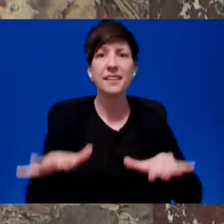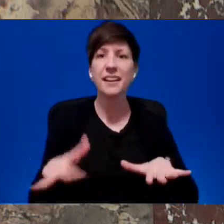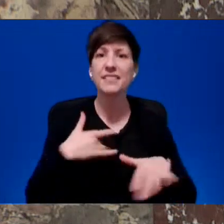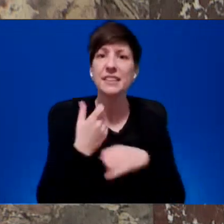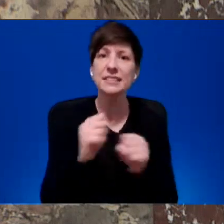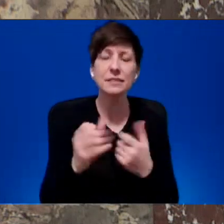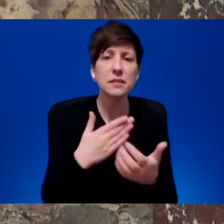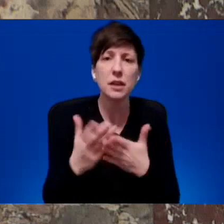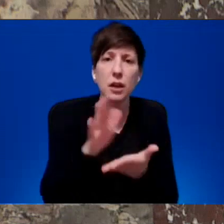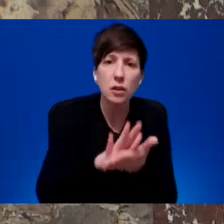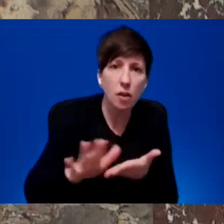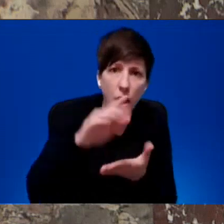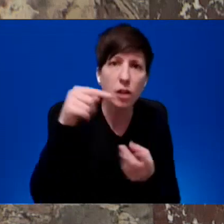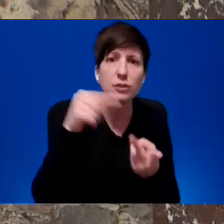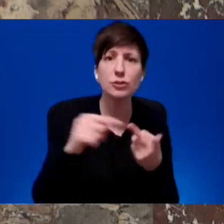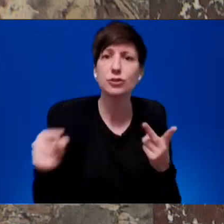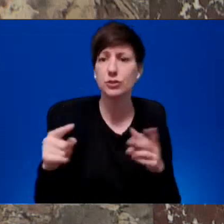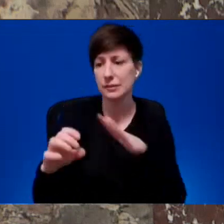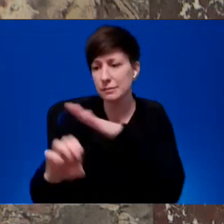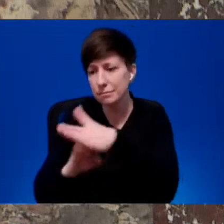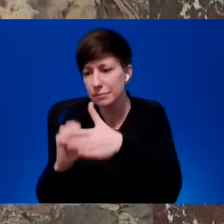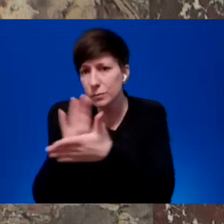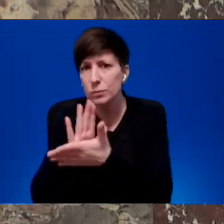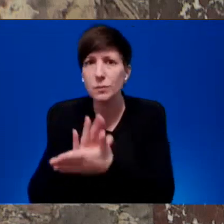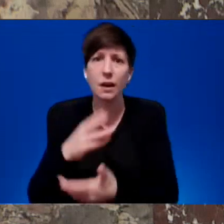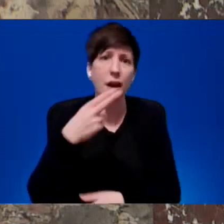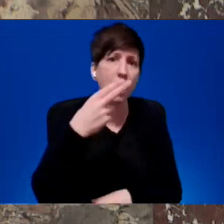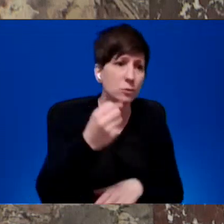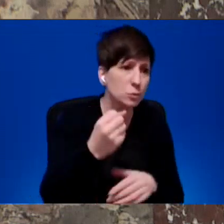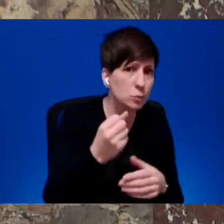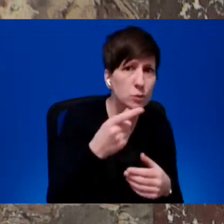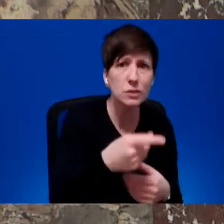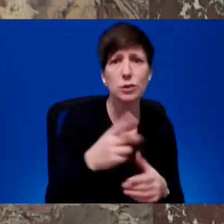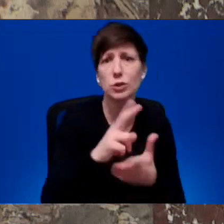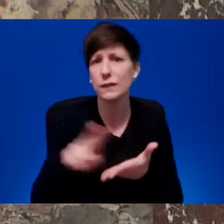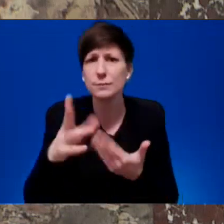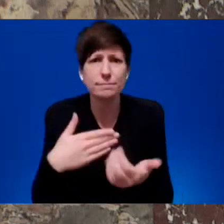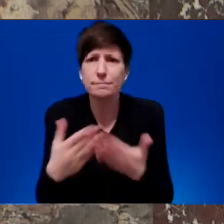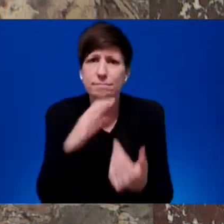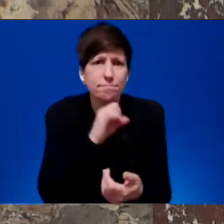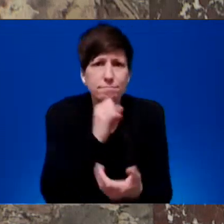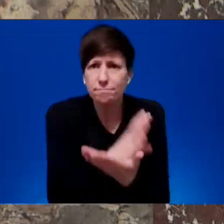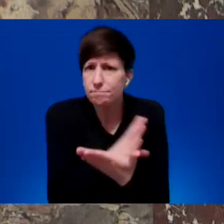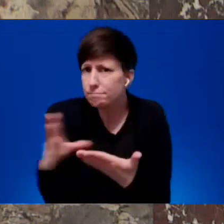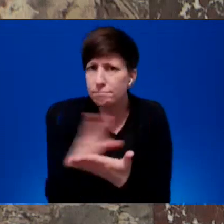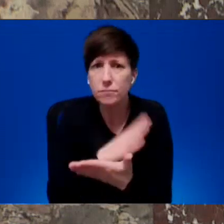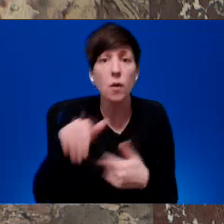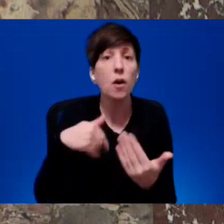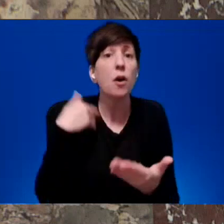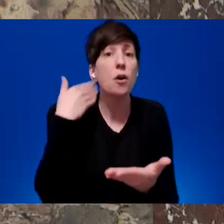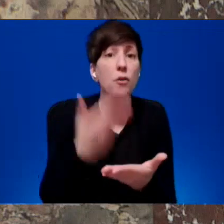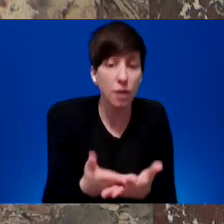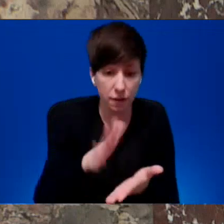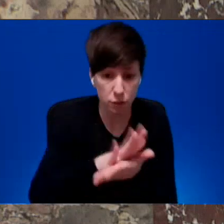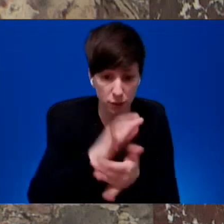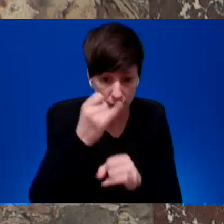grade school, whether it's a high school, whether it's a university. And I really encourage them to seize this moment.